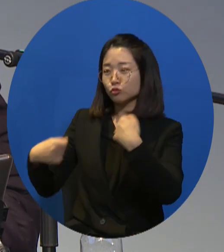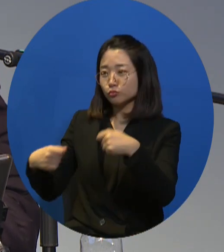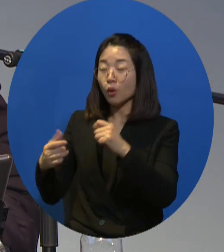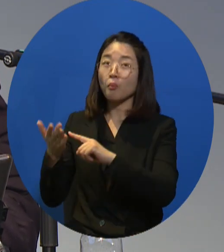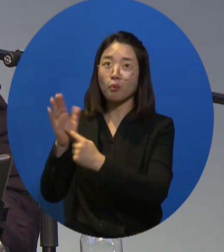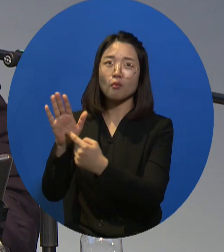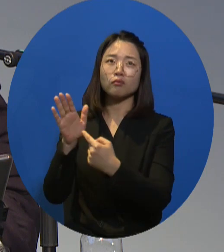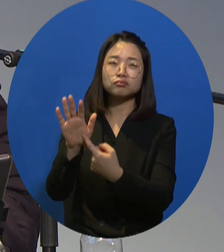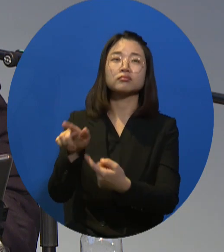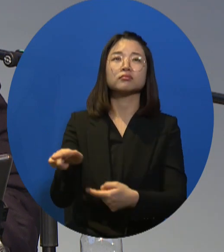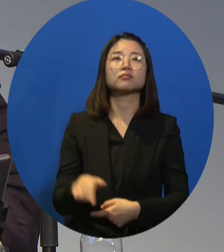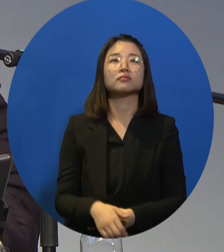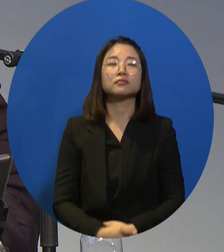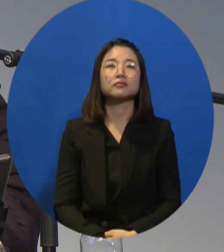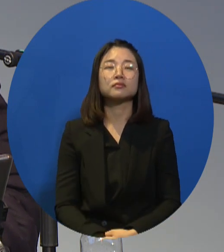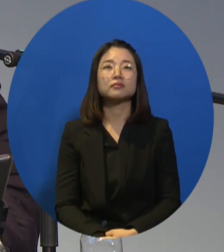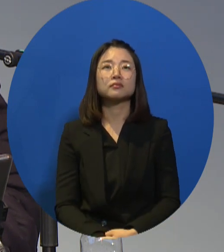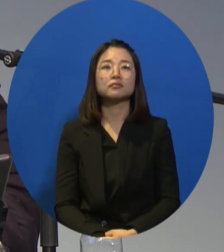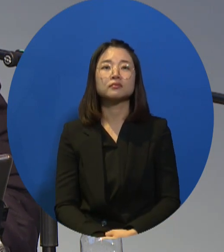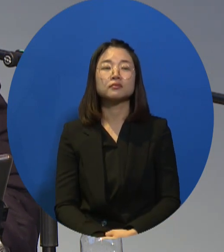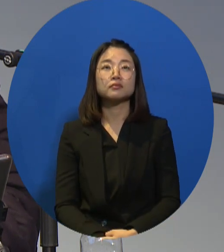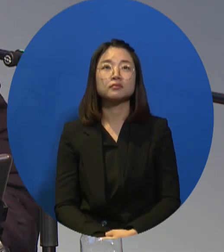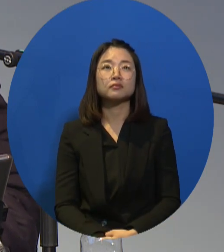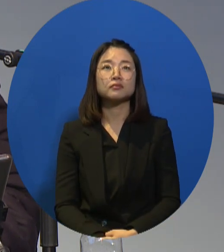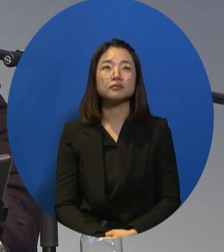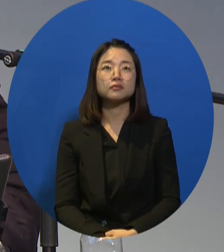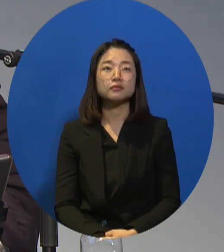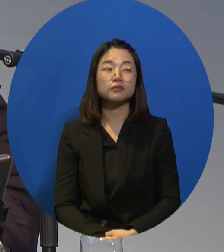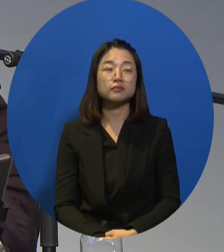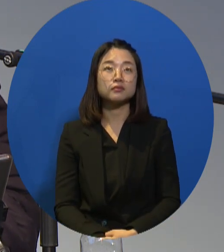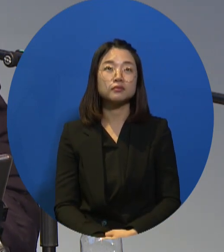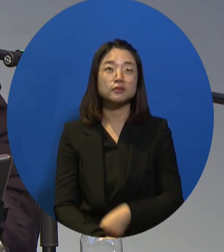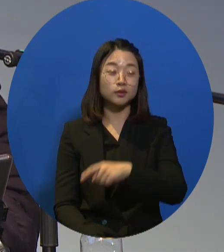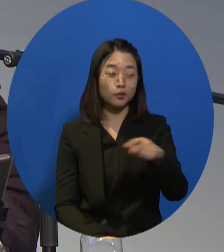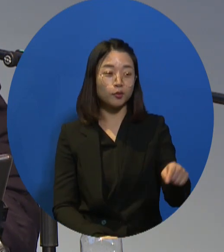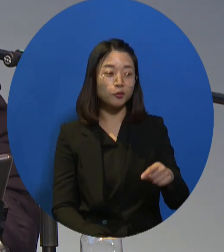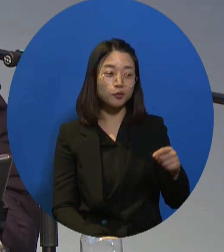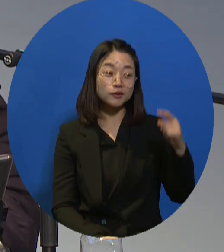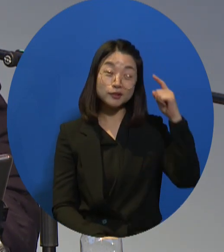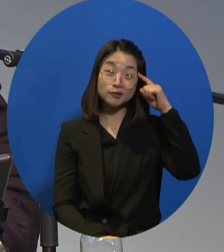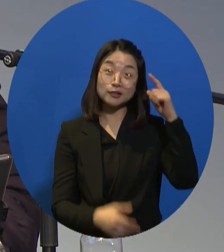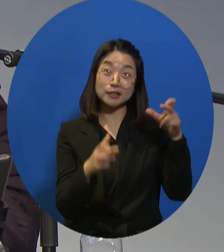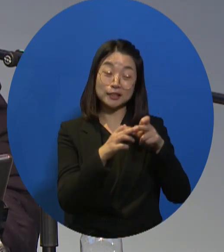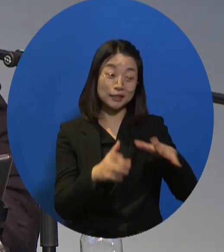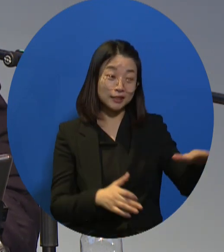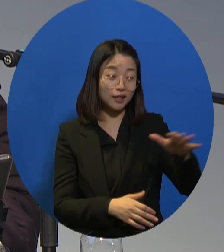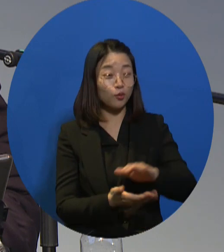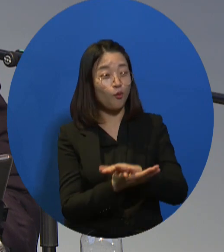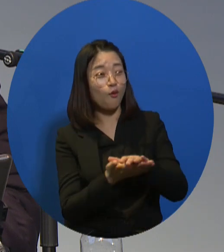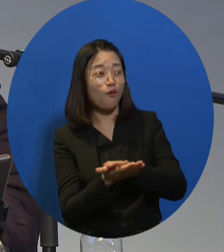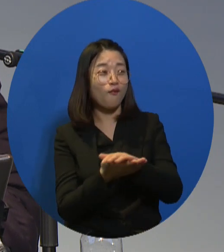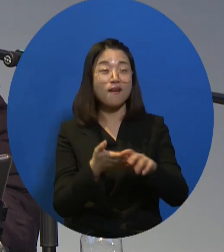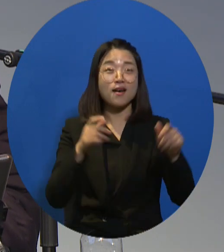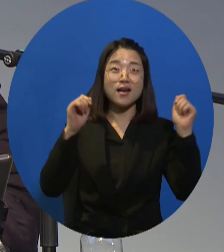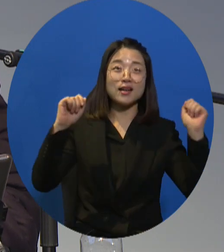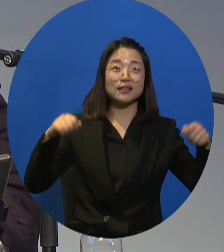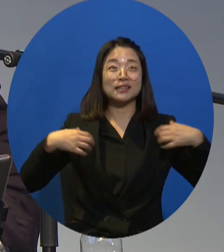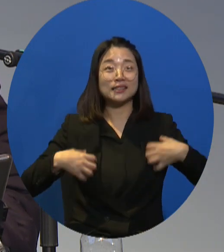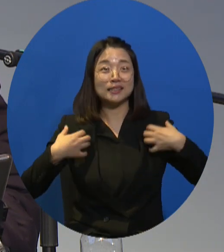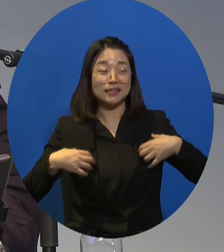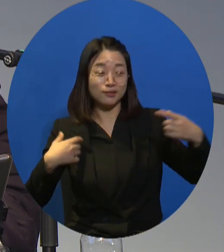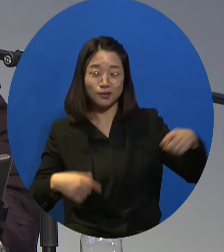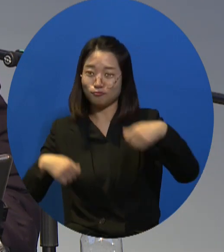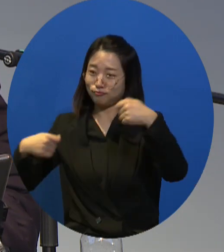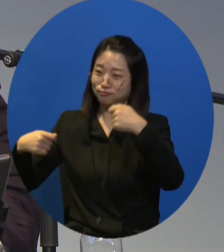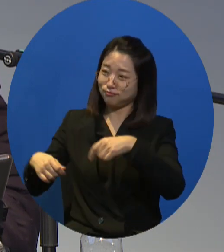dance. They would do all kinds of advocacy works and developmentally challenged people. They love to have